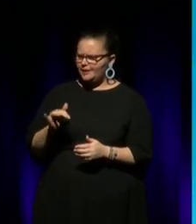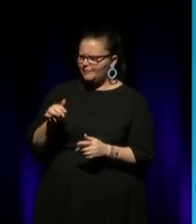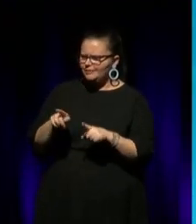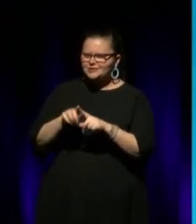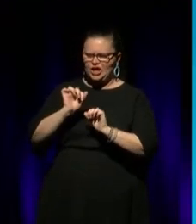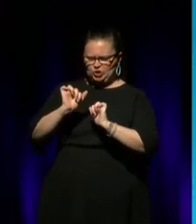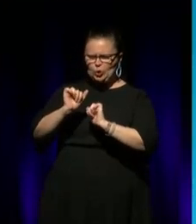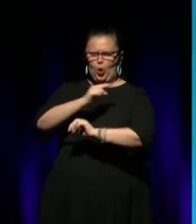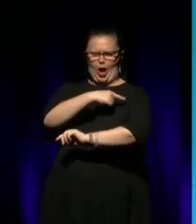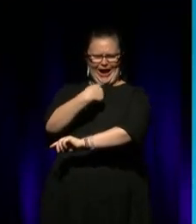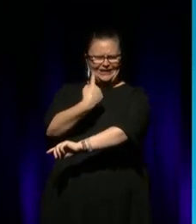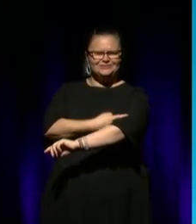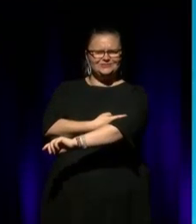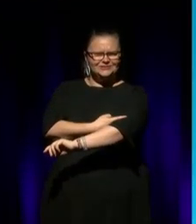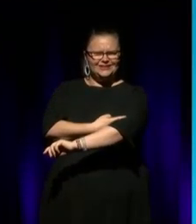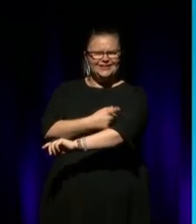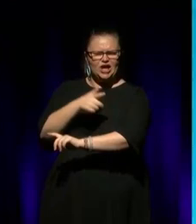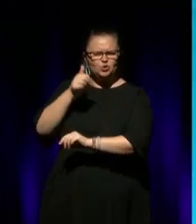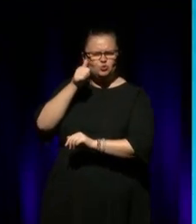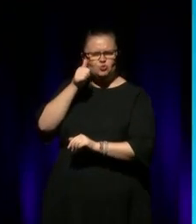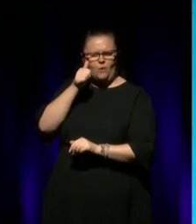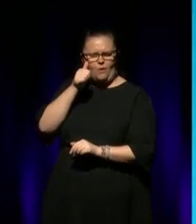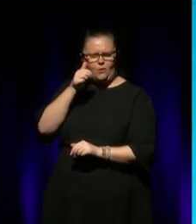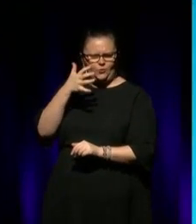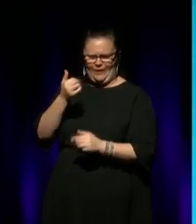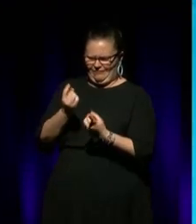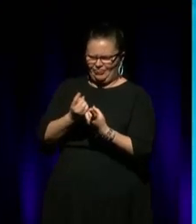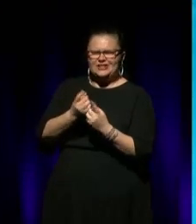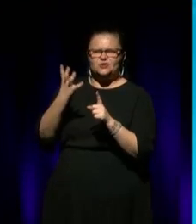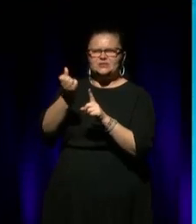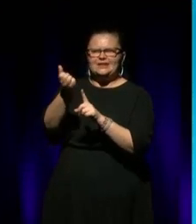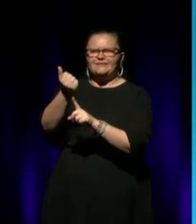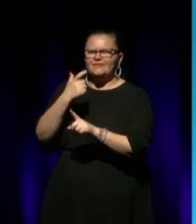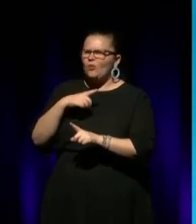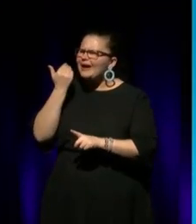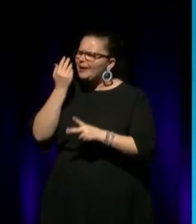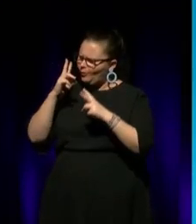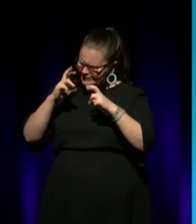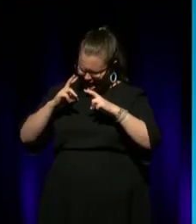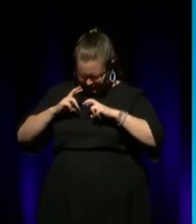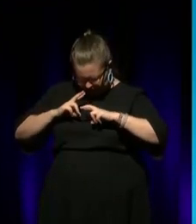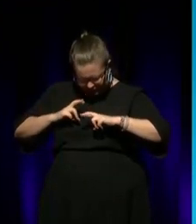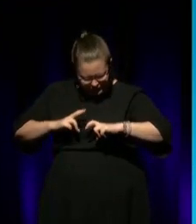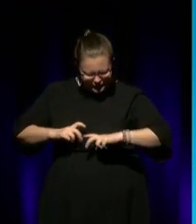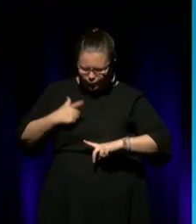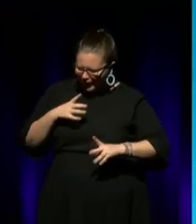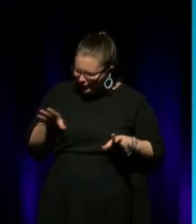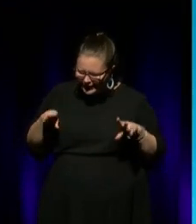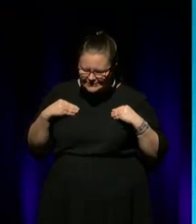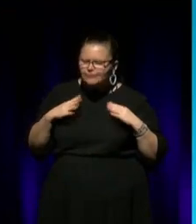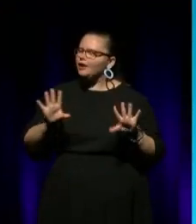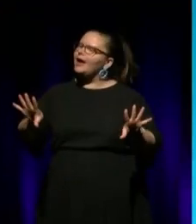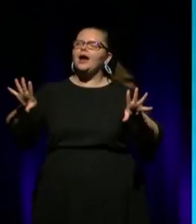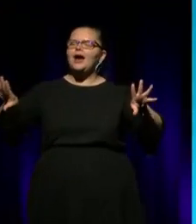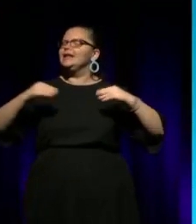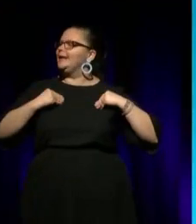energy that you have and you know that you've got stuff to do. know, why am I always analysing it? Why don't I just accept it? Yeah, exactly. Okay, I'll